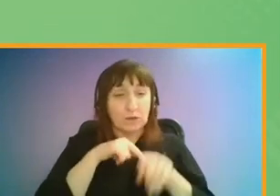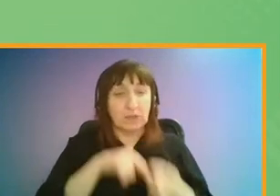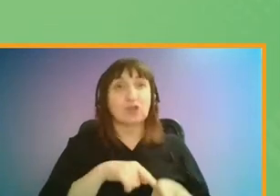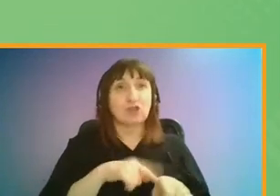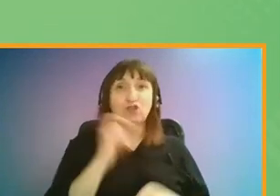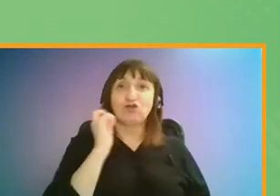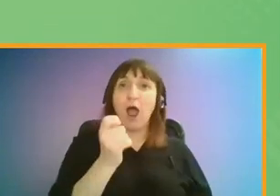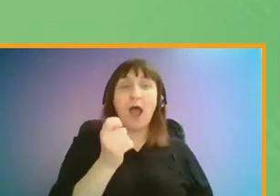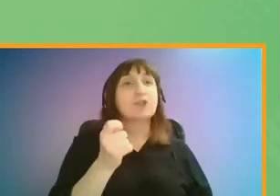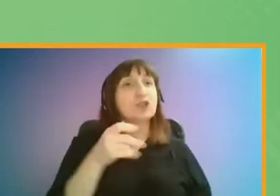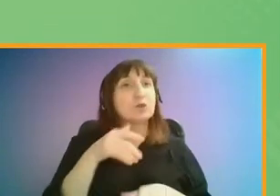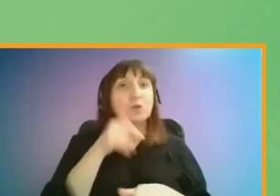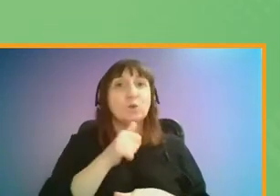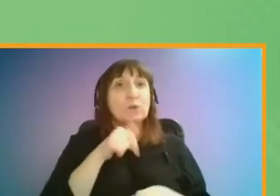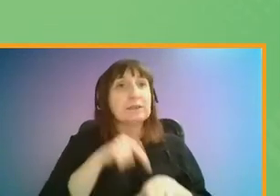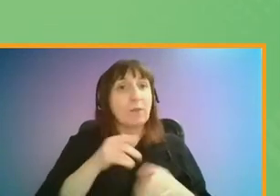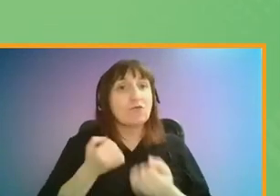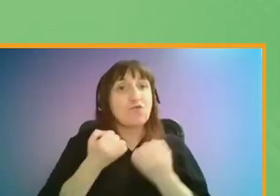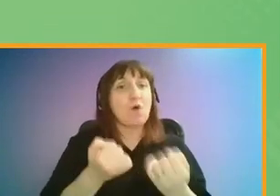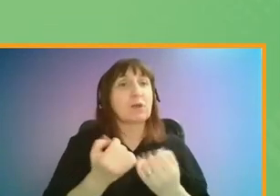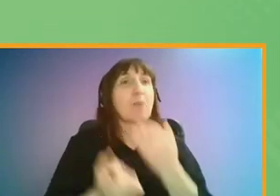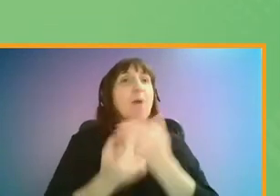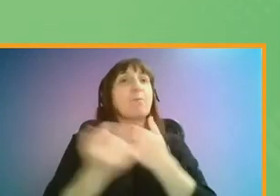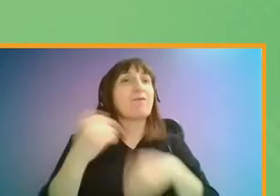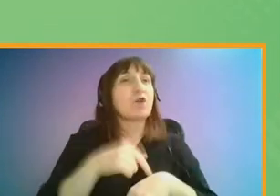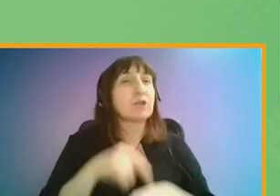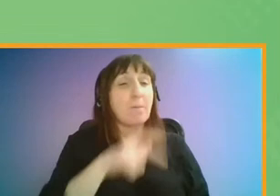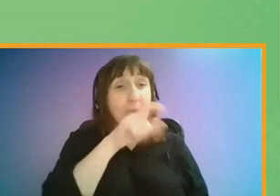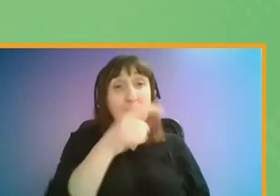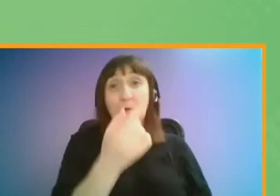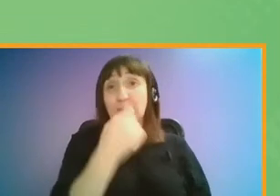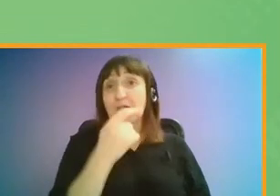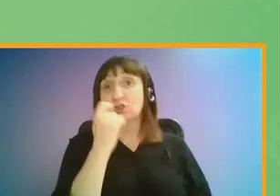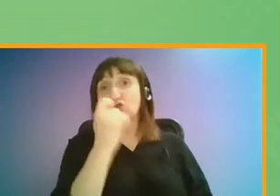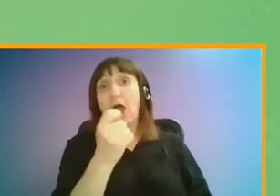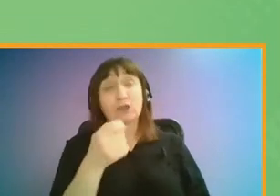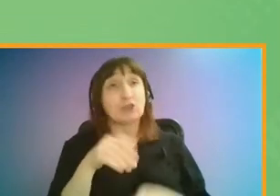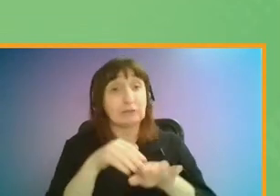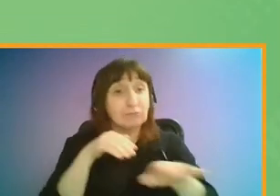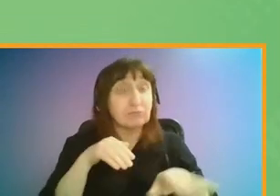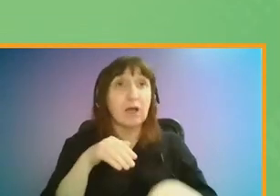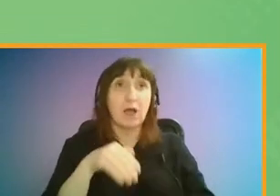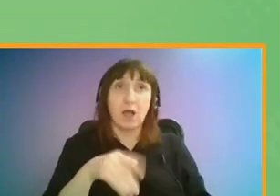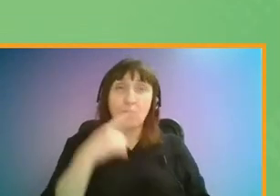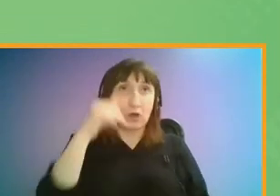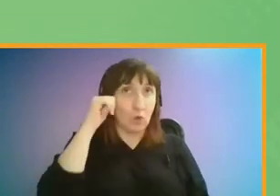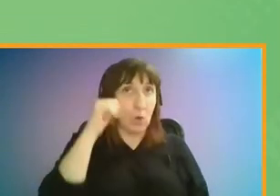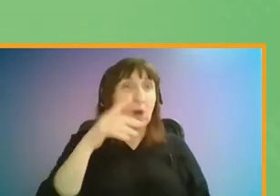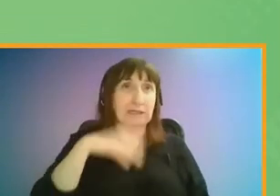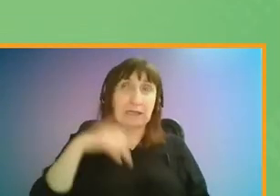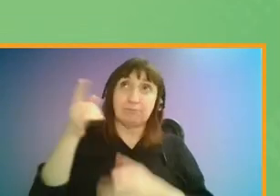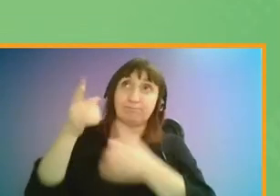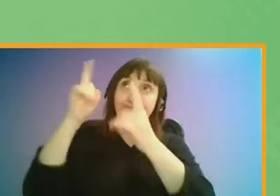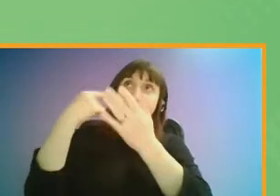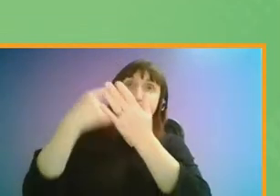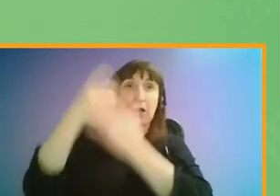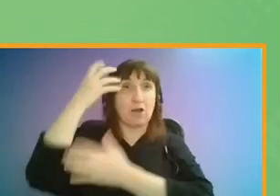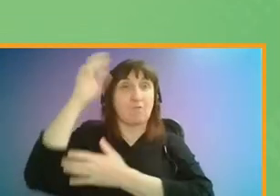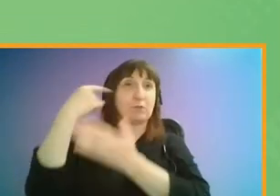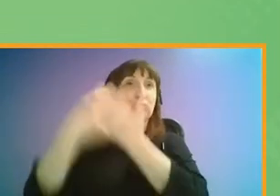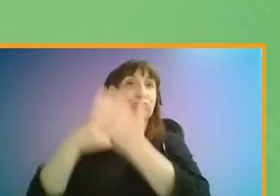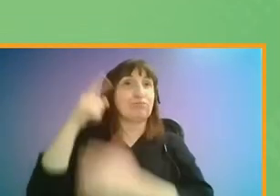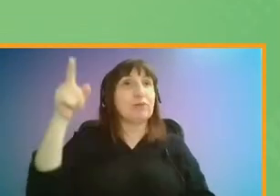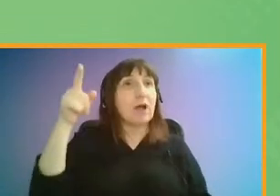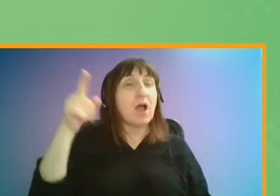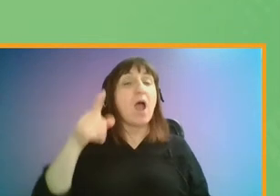charging scheme came up quite a few times. Many of those who mentioned a new charging scheme recognised that it will take political will for it to take off. But